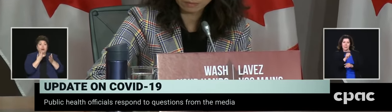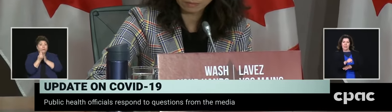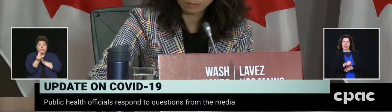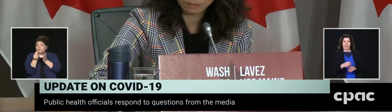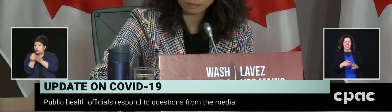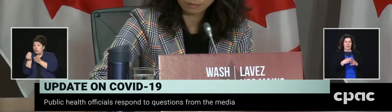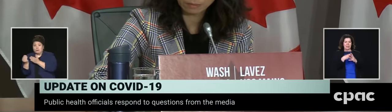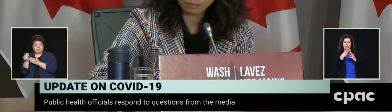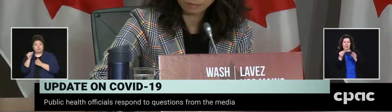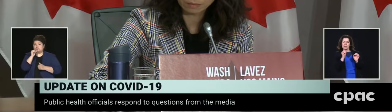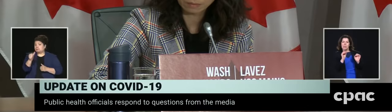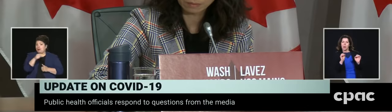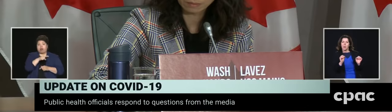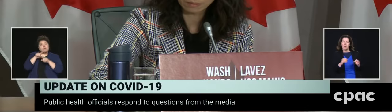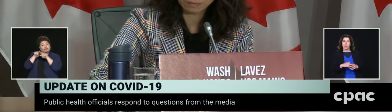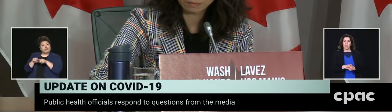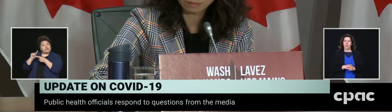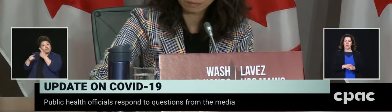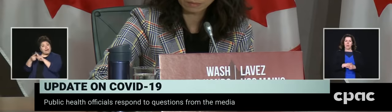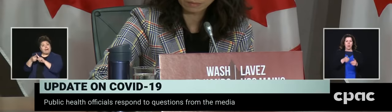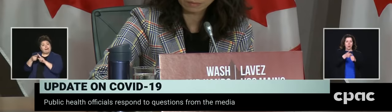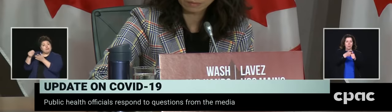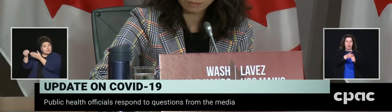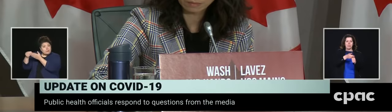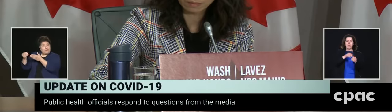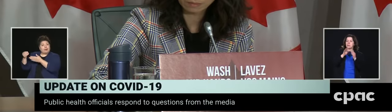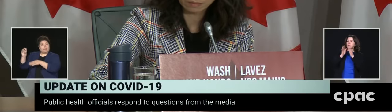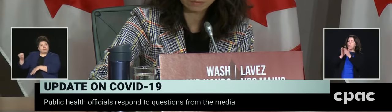is it safe for them to go do their groceries right now?